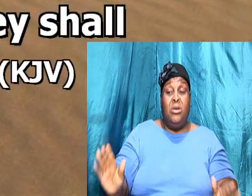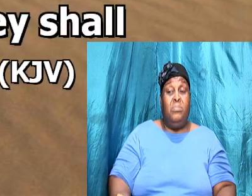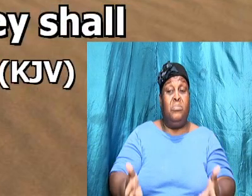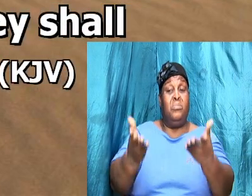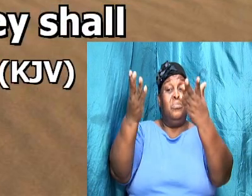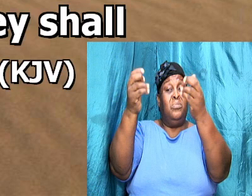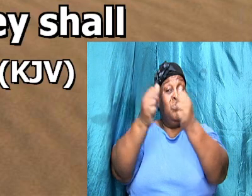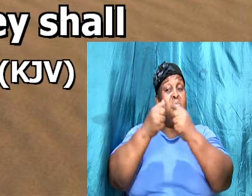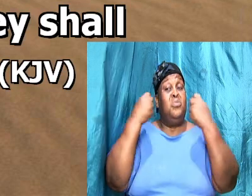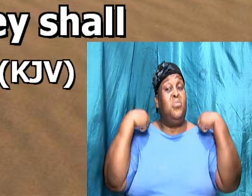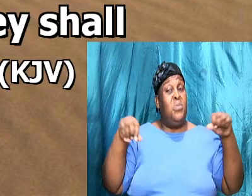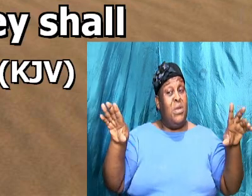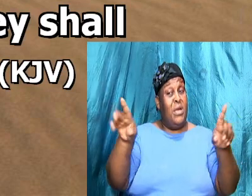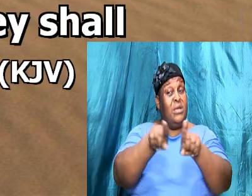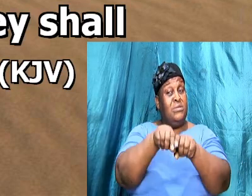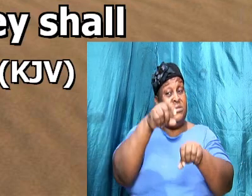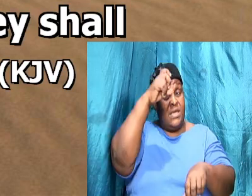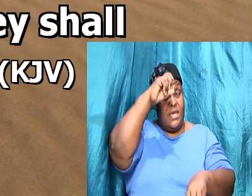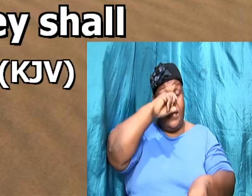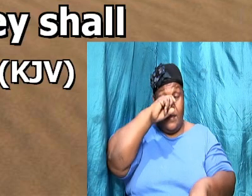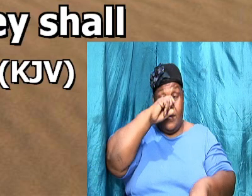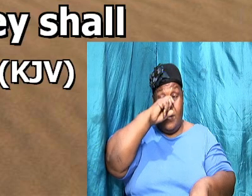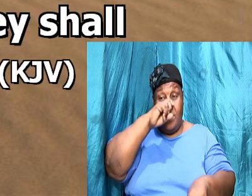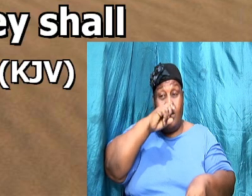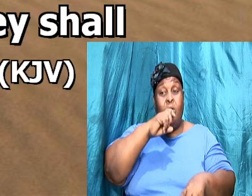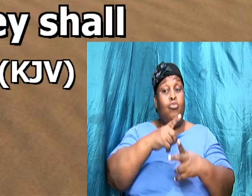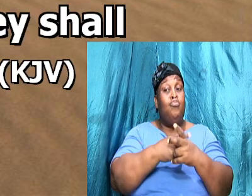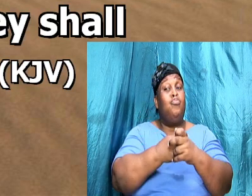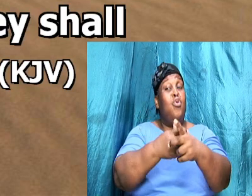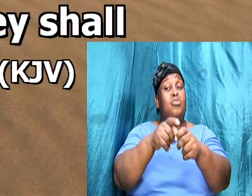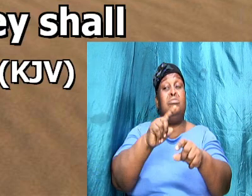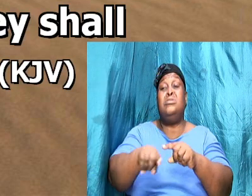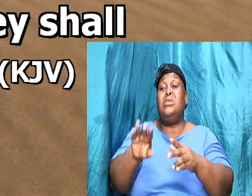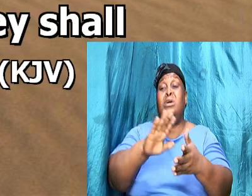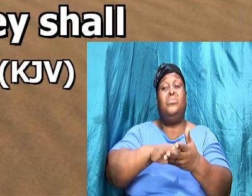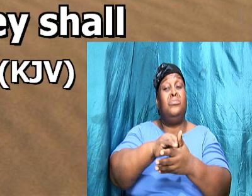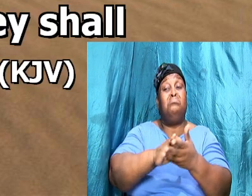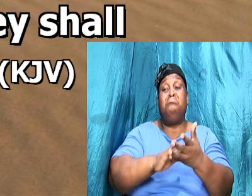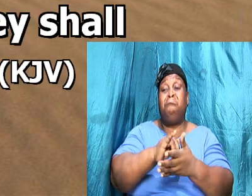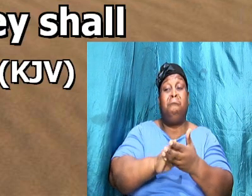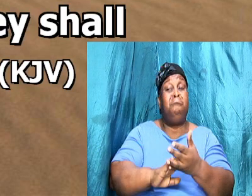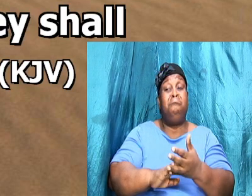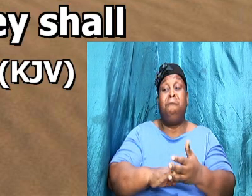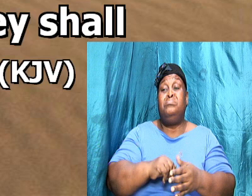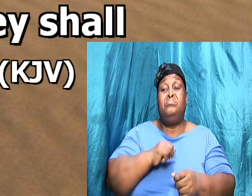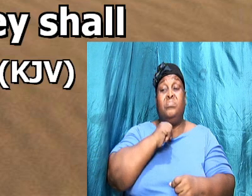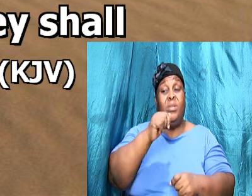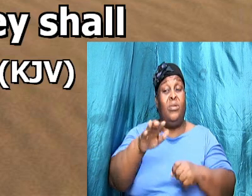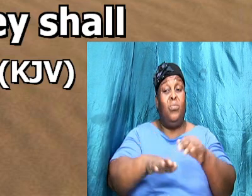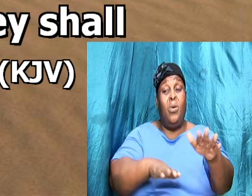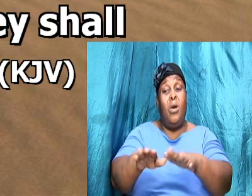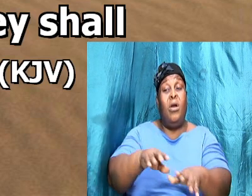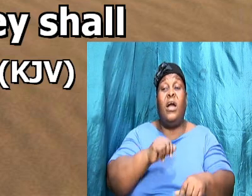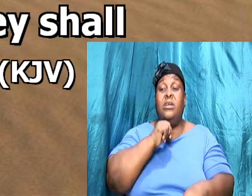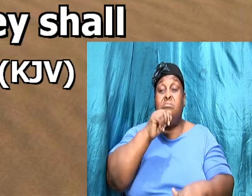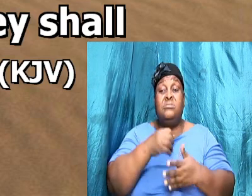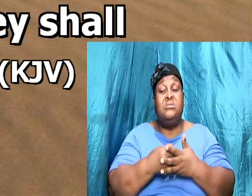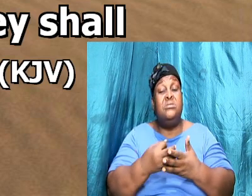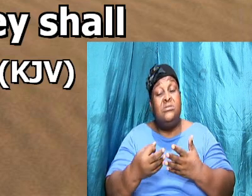mount up with wings as eagles. They shall run and not be weary. They shall walk